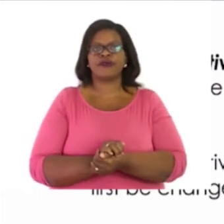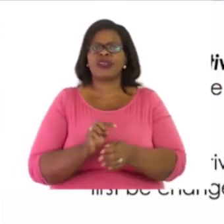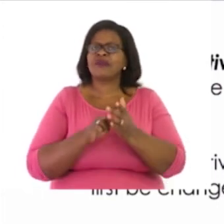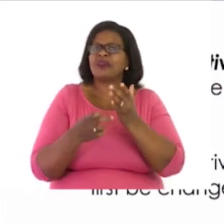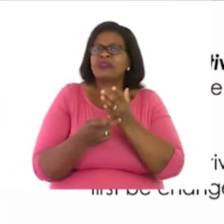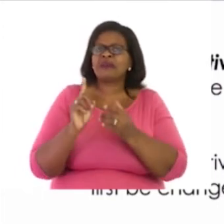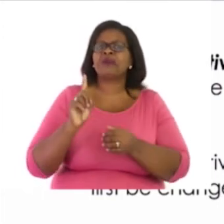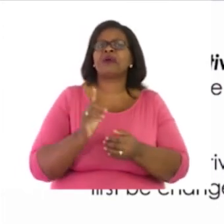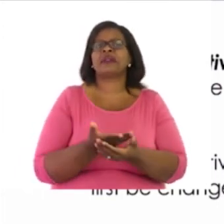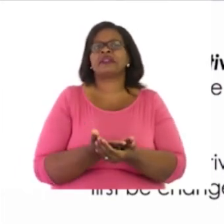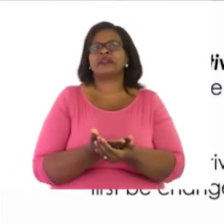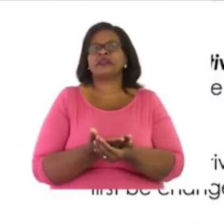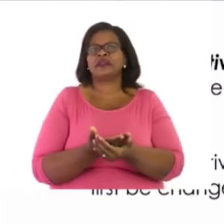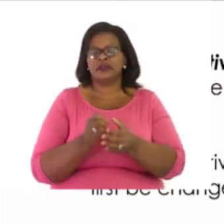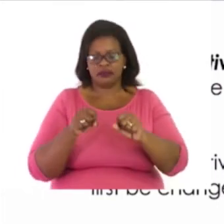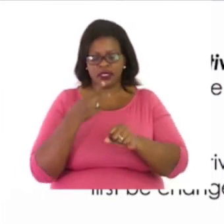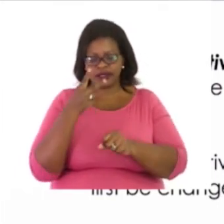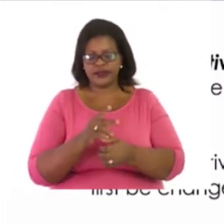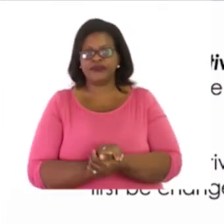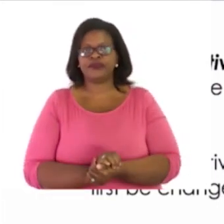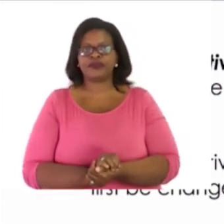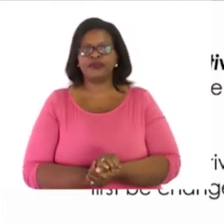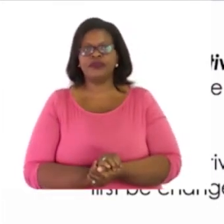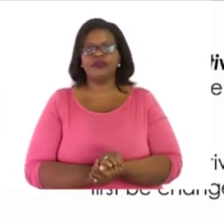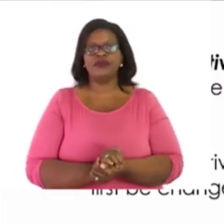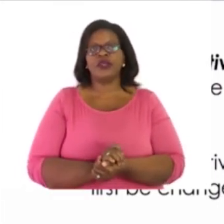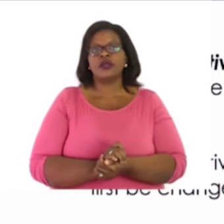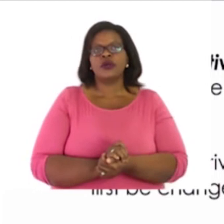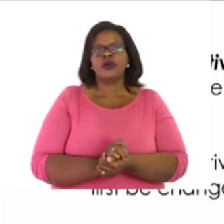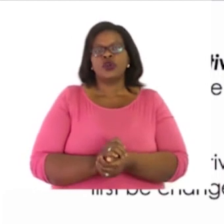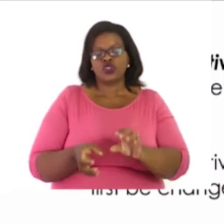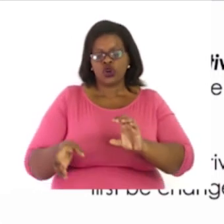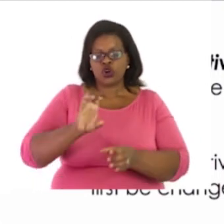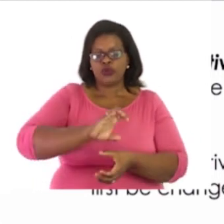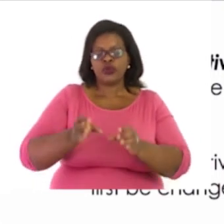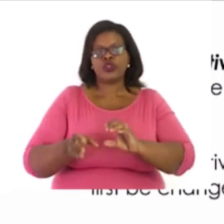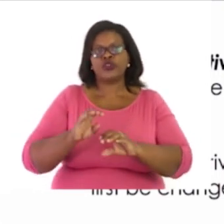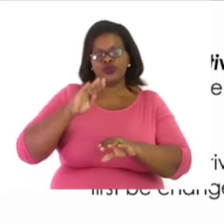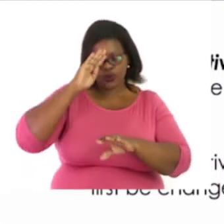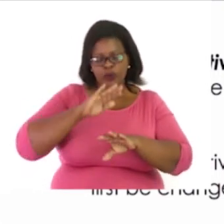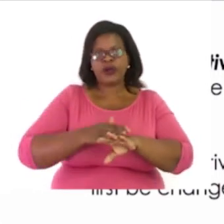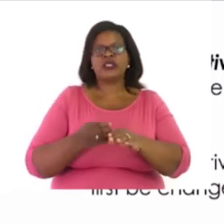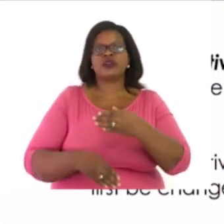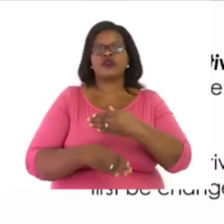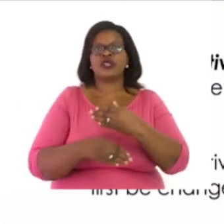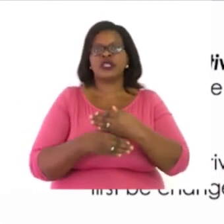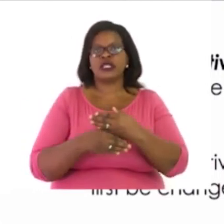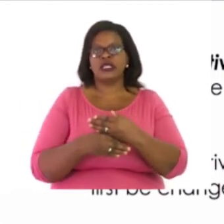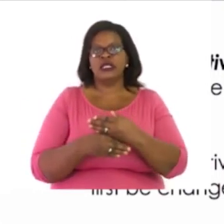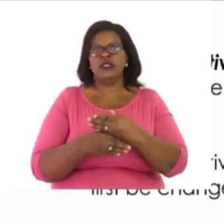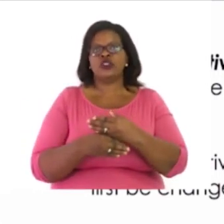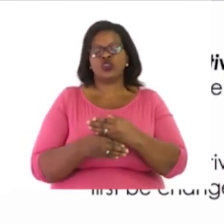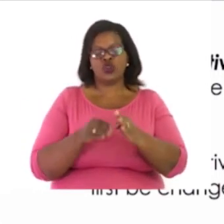property of addition? In commutative property of addition, the order of the numbers